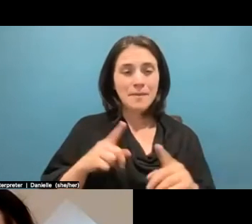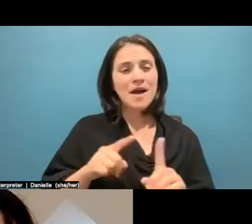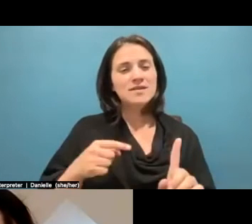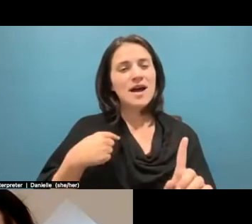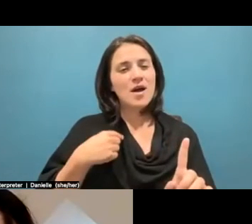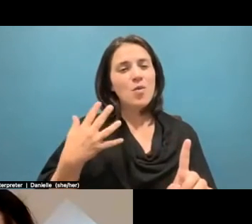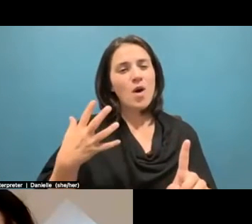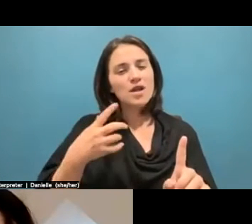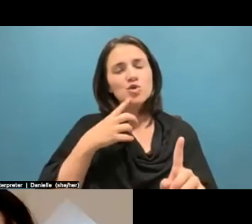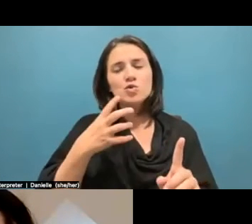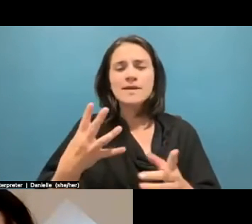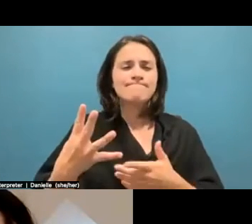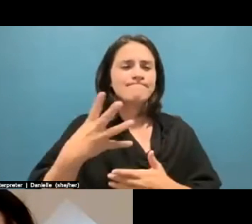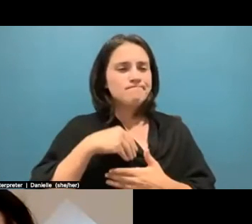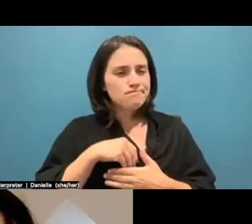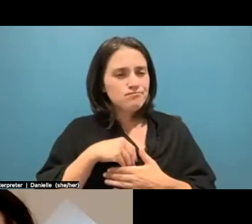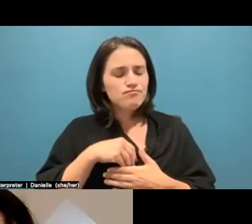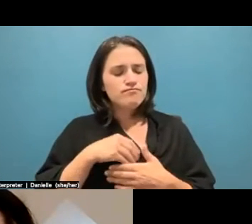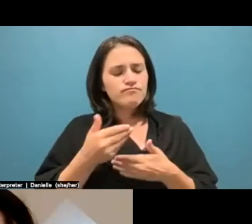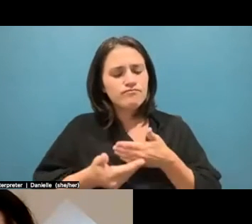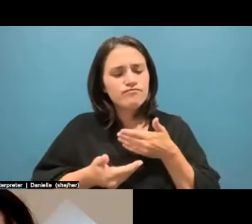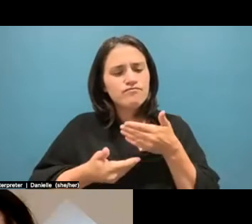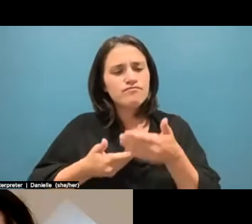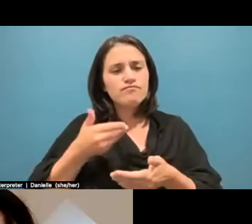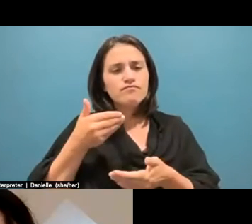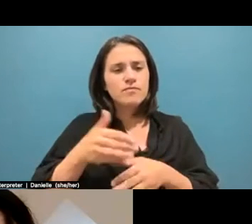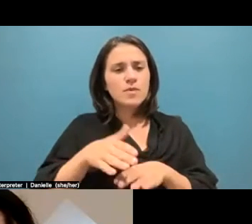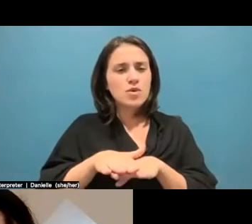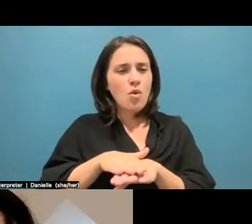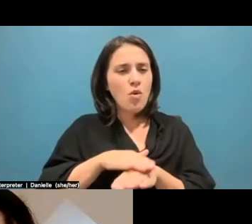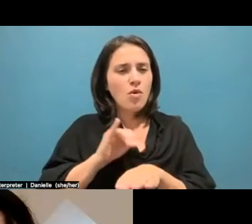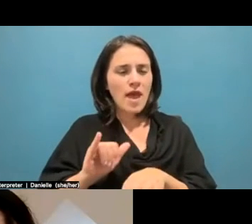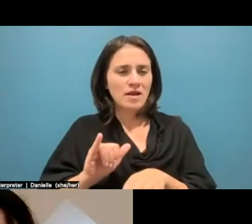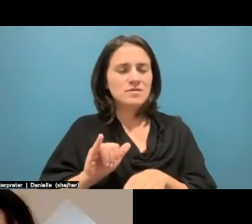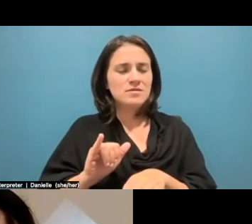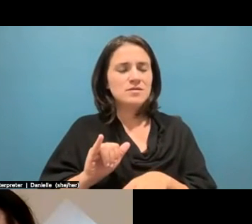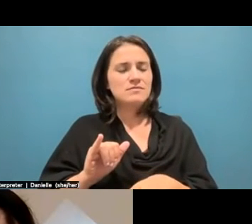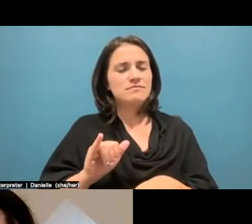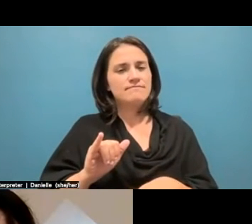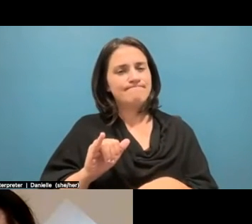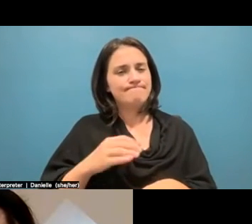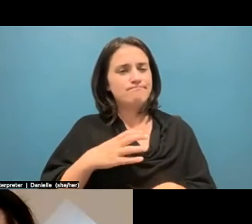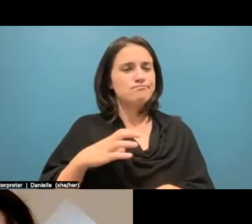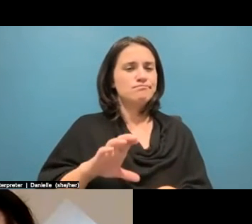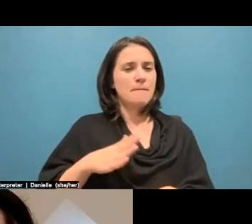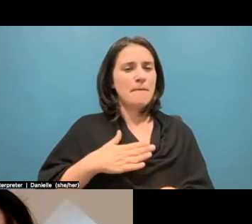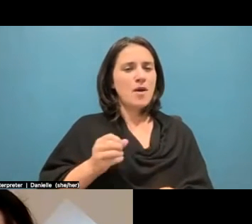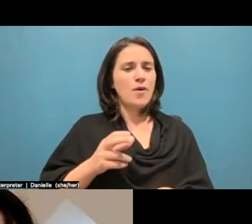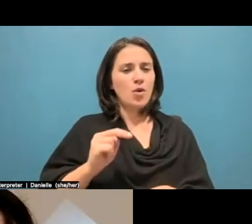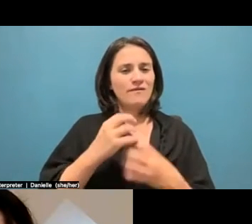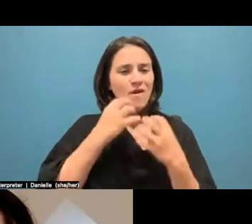and slow down my process so that I was living into my own values. And to me living into the values that